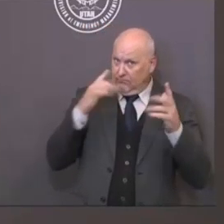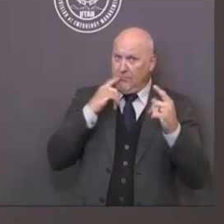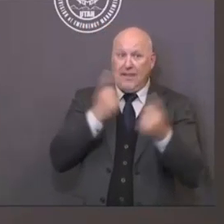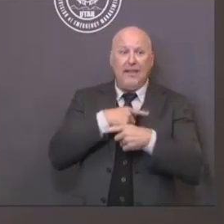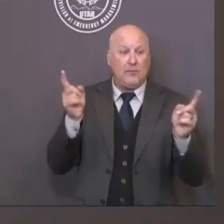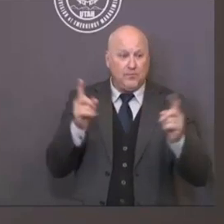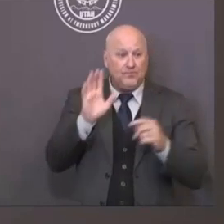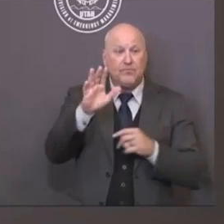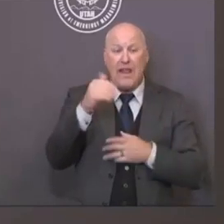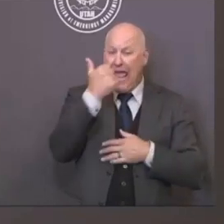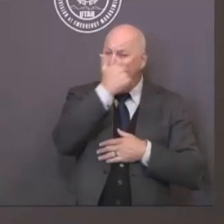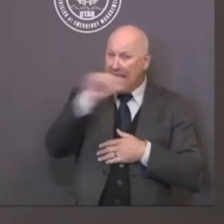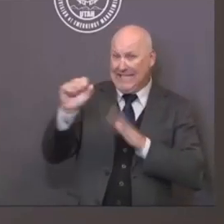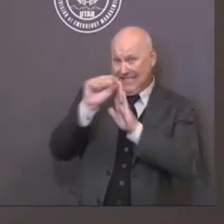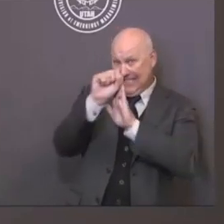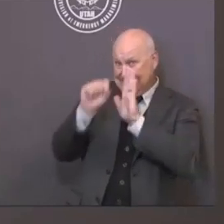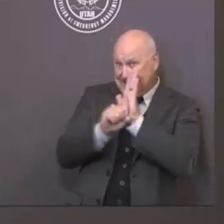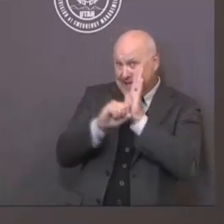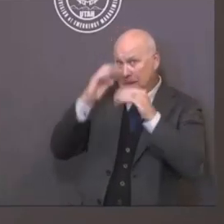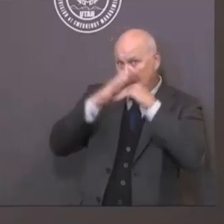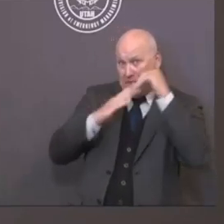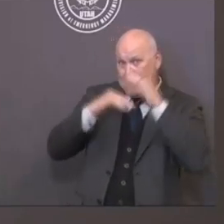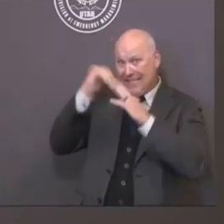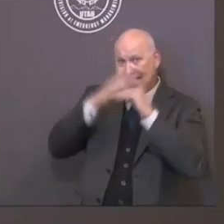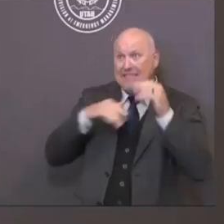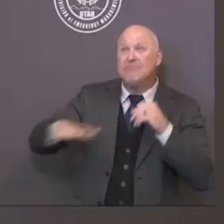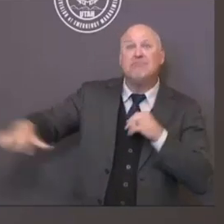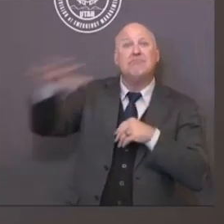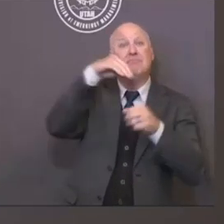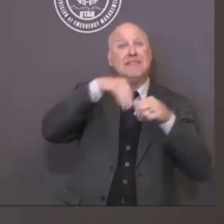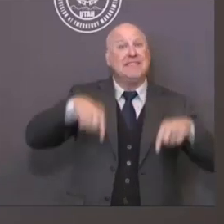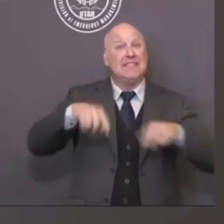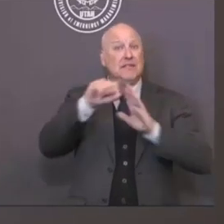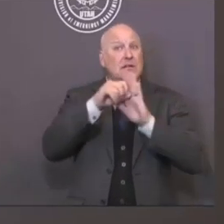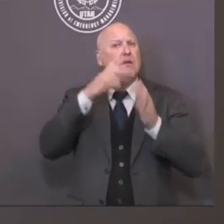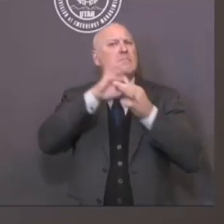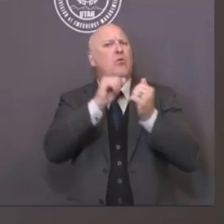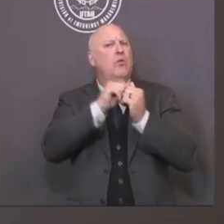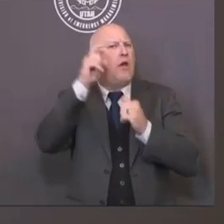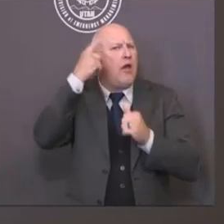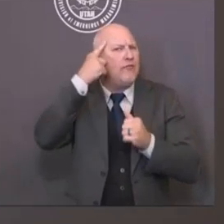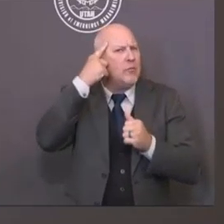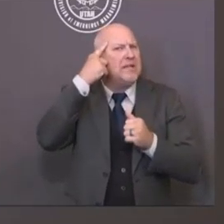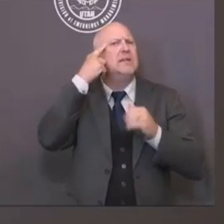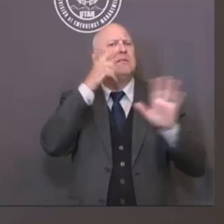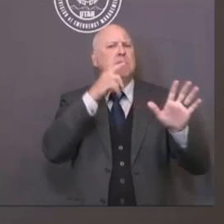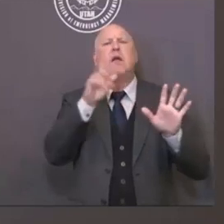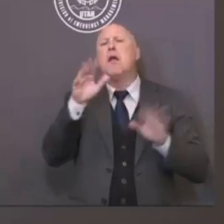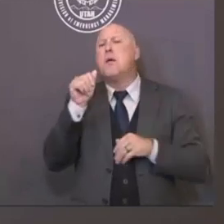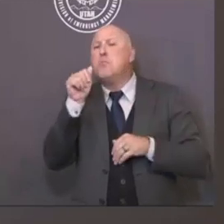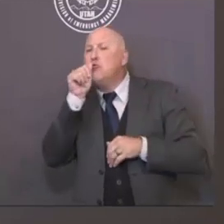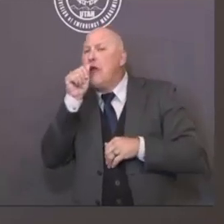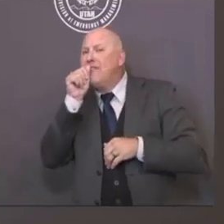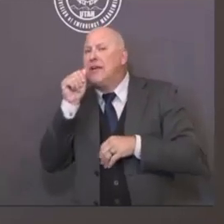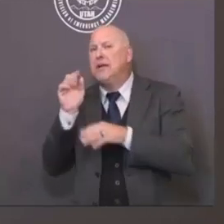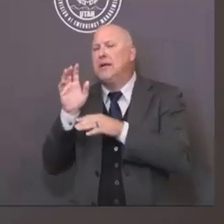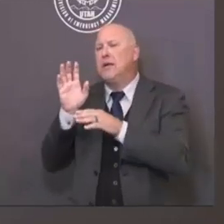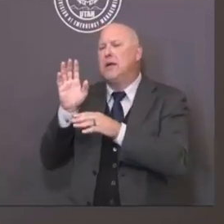requiring everybody inside the building to wear, in fact, face coverings, a face mask. Again,